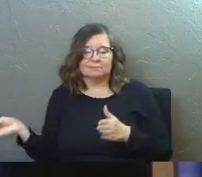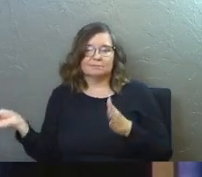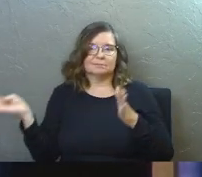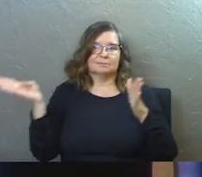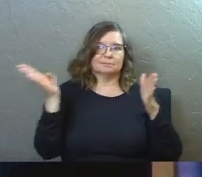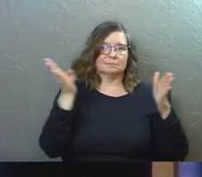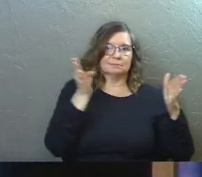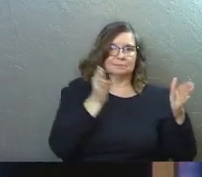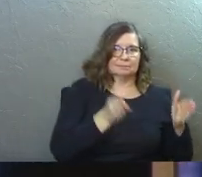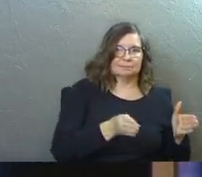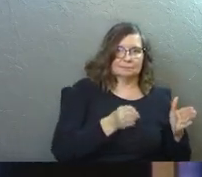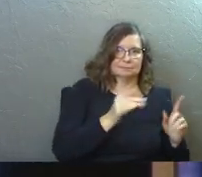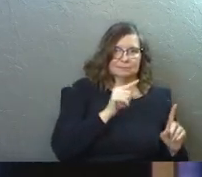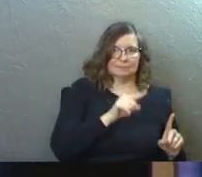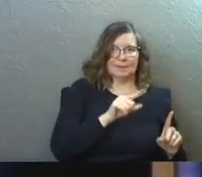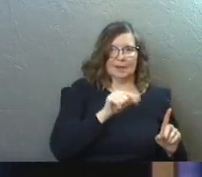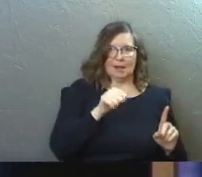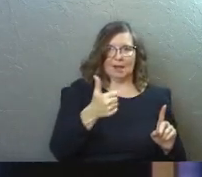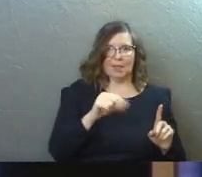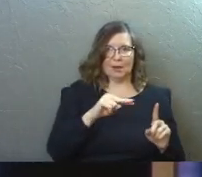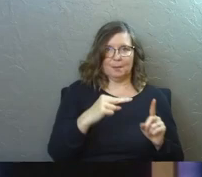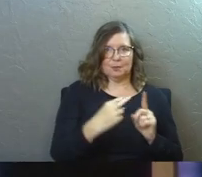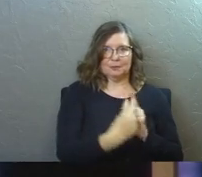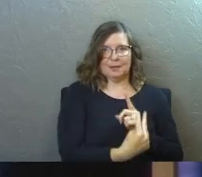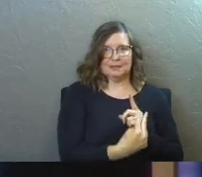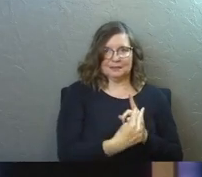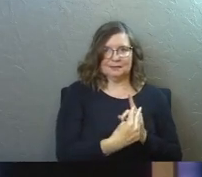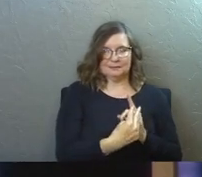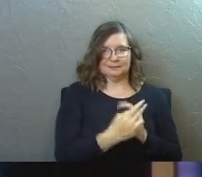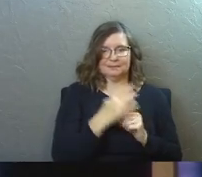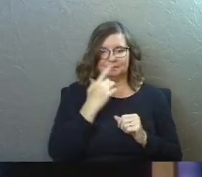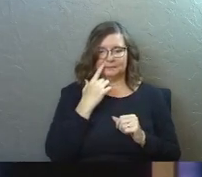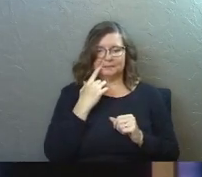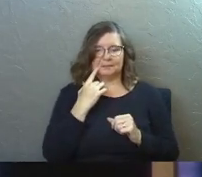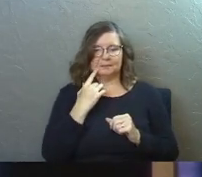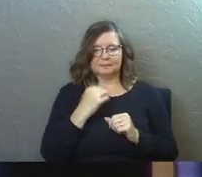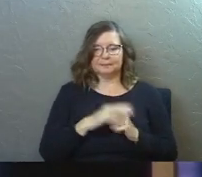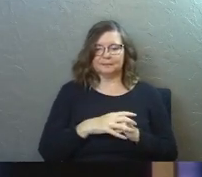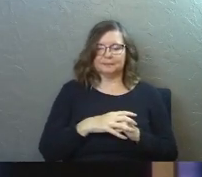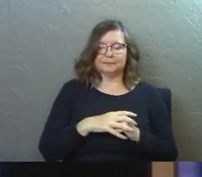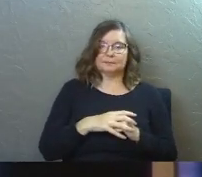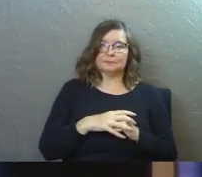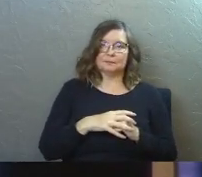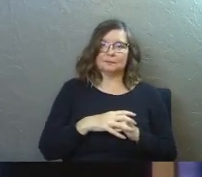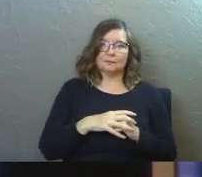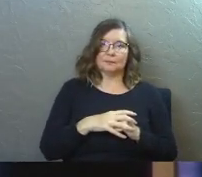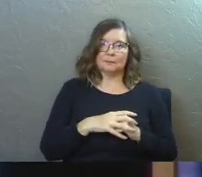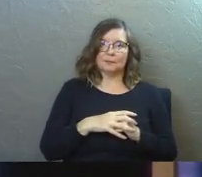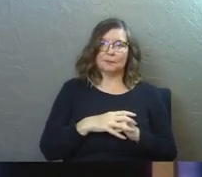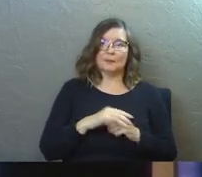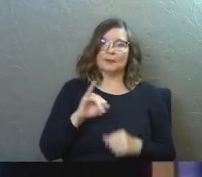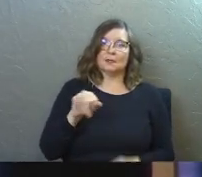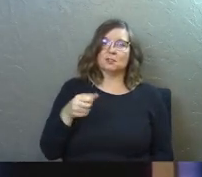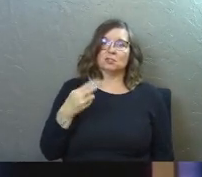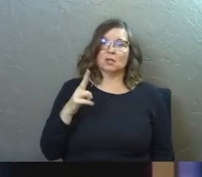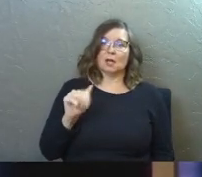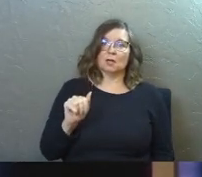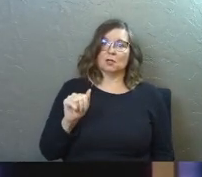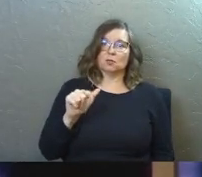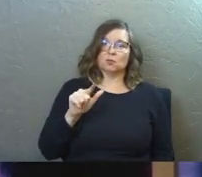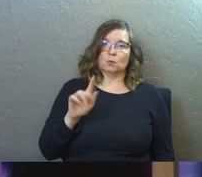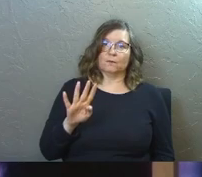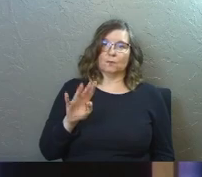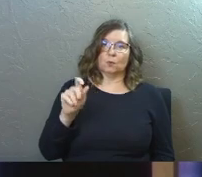let's go into the other corner of the ring. This is the free will folks. Cause that's what the question was about. Joshua 24,